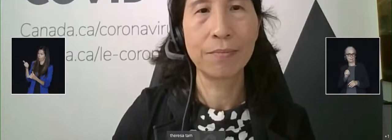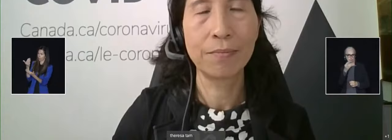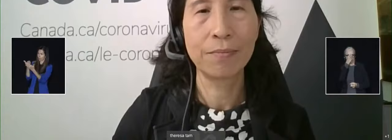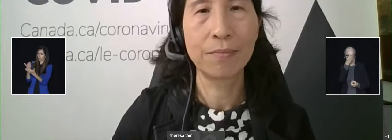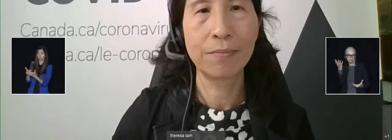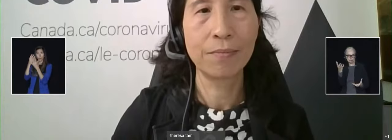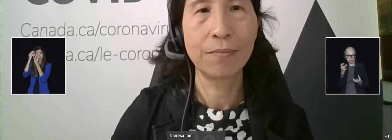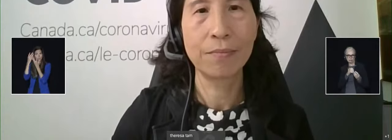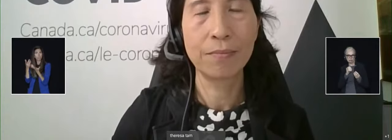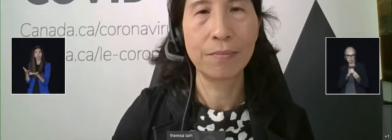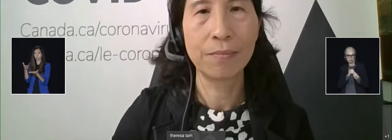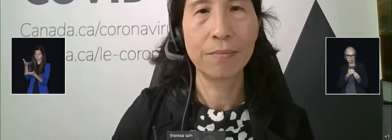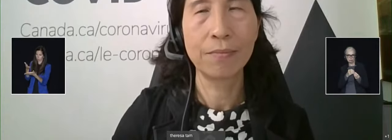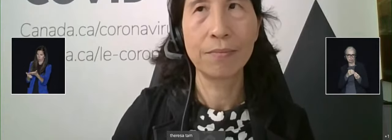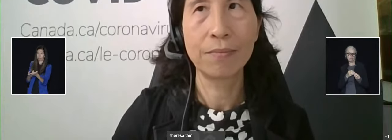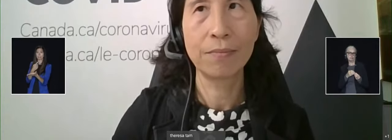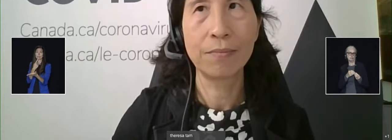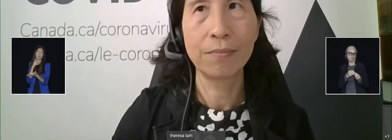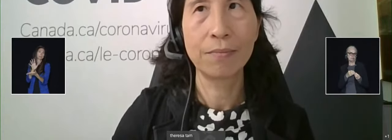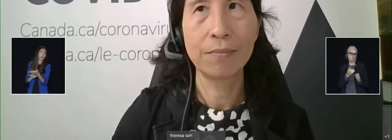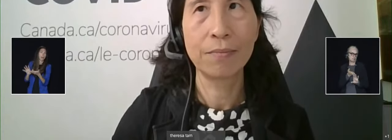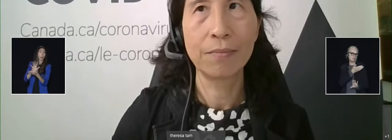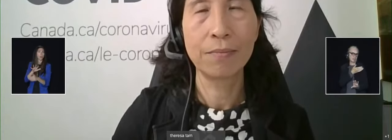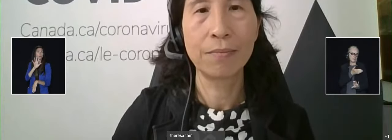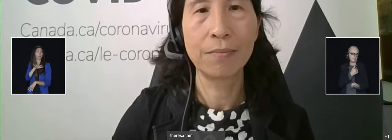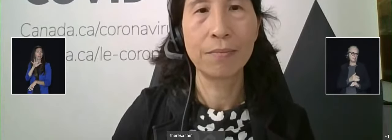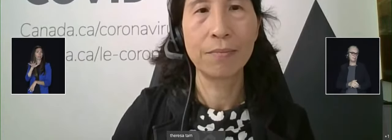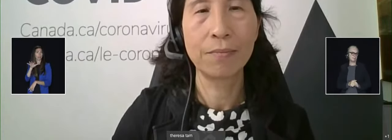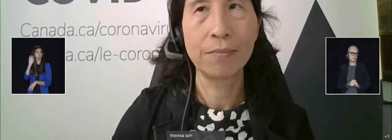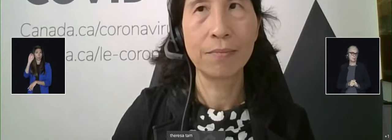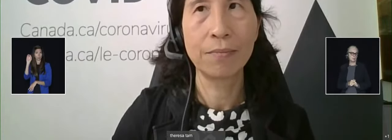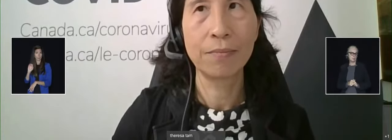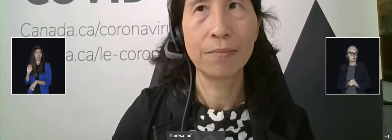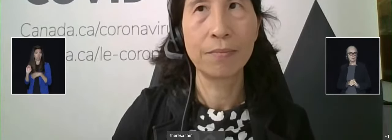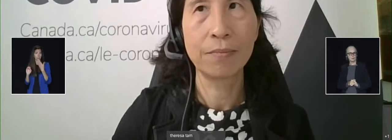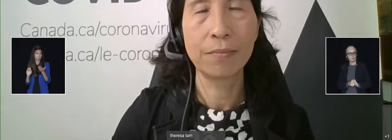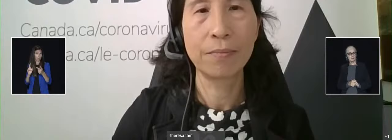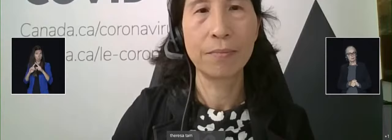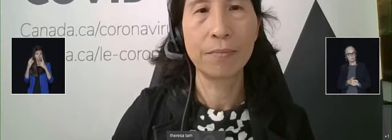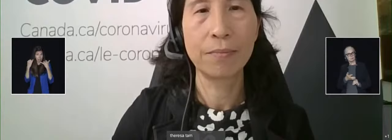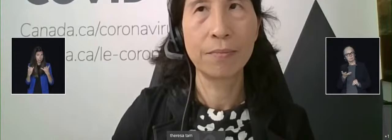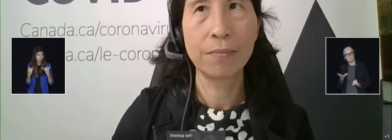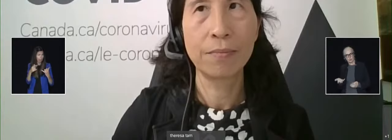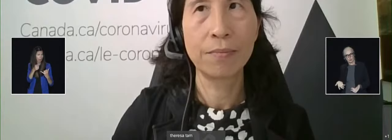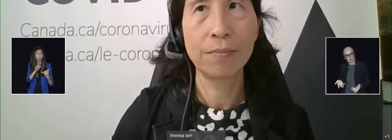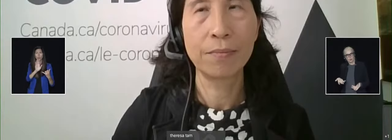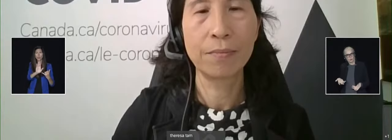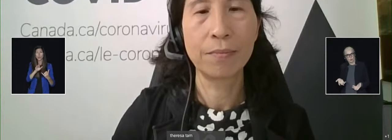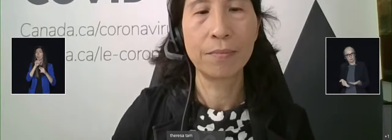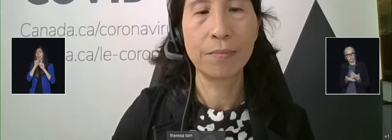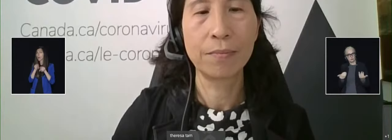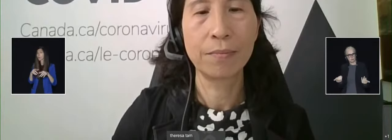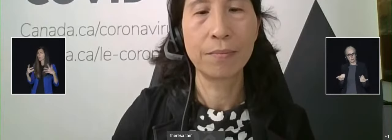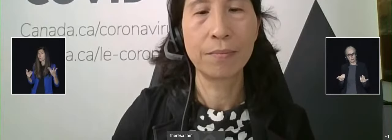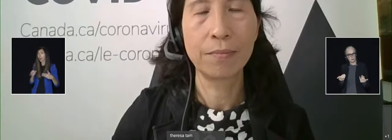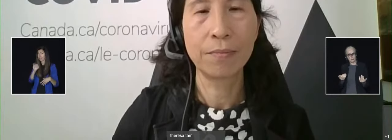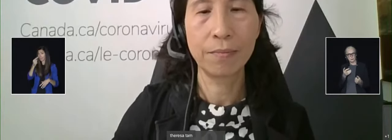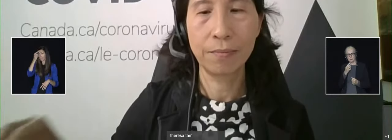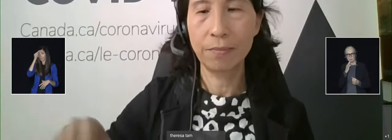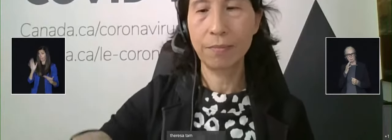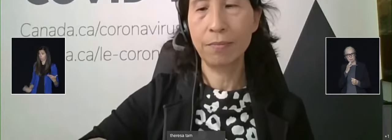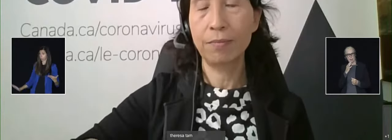so you must have 18 months' worth of data. What is the percentage of the total population